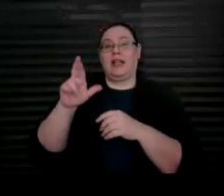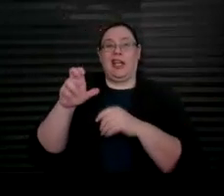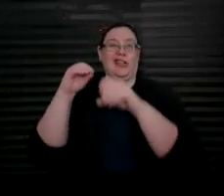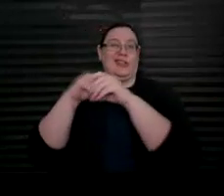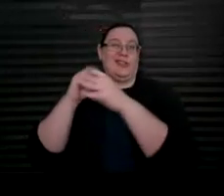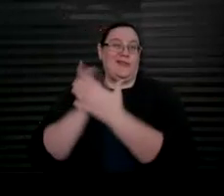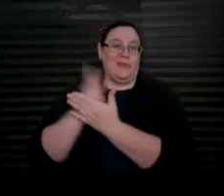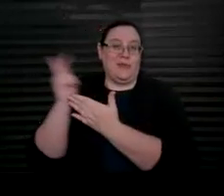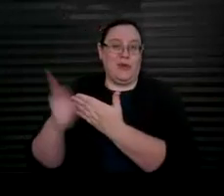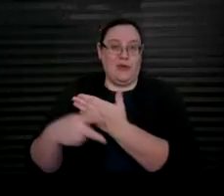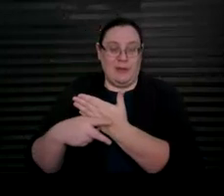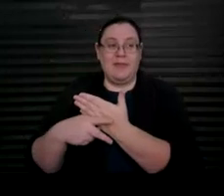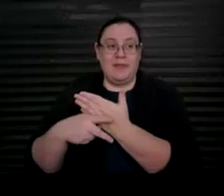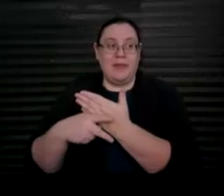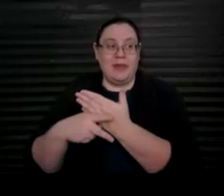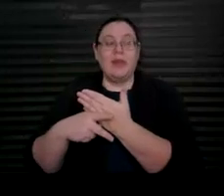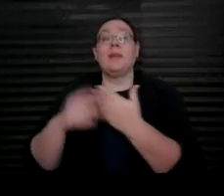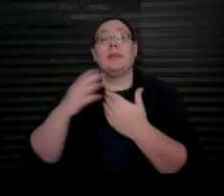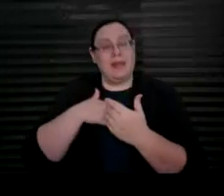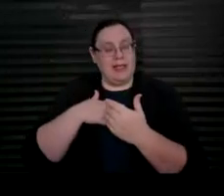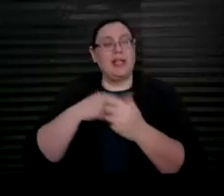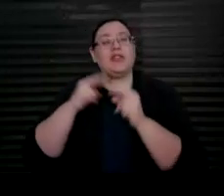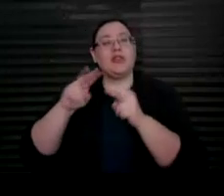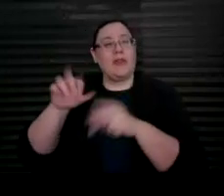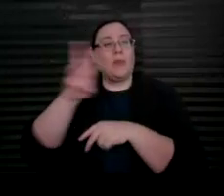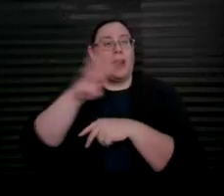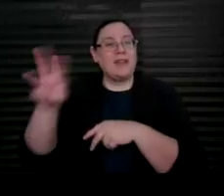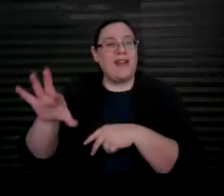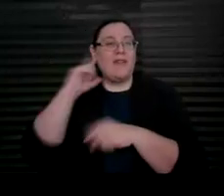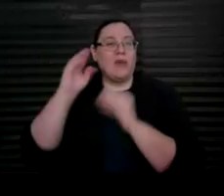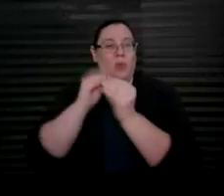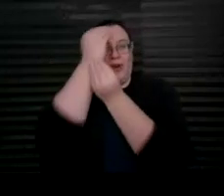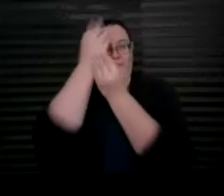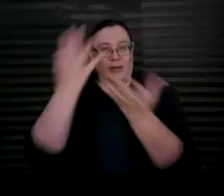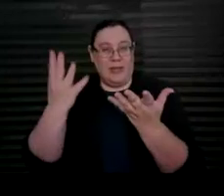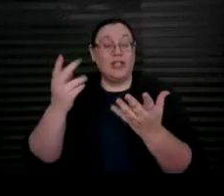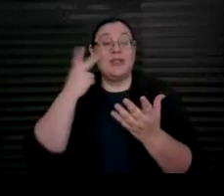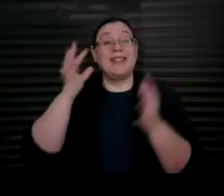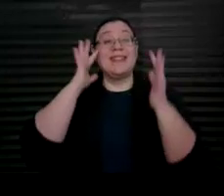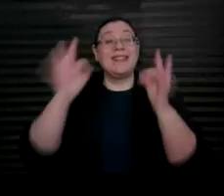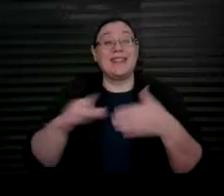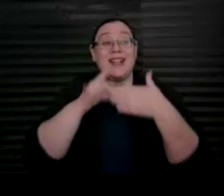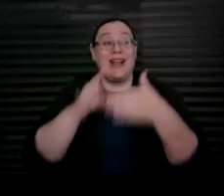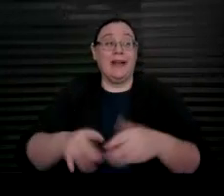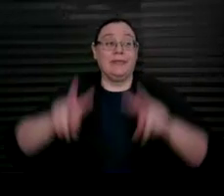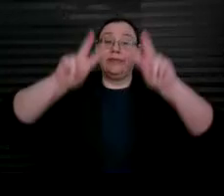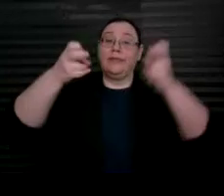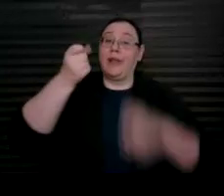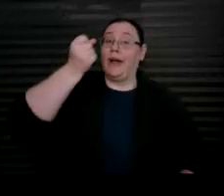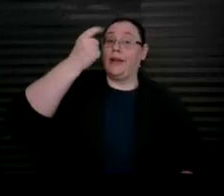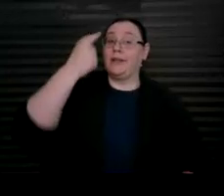And please see more information at the ABLE Decision Guide, Understanding ABLE Account